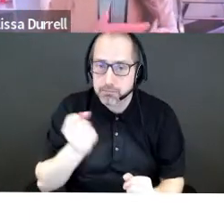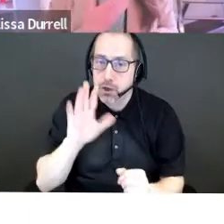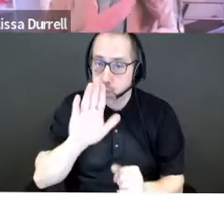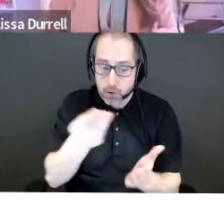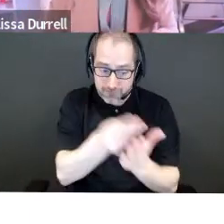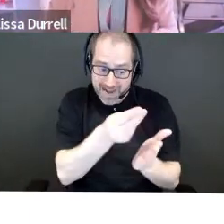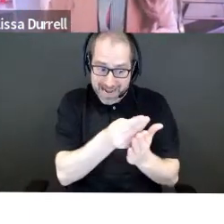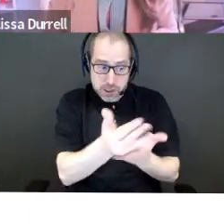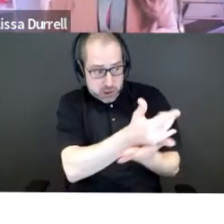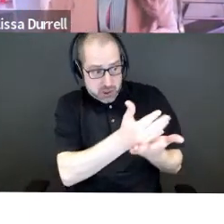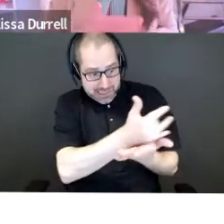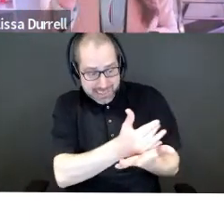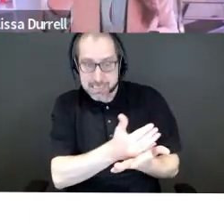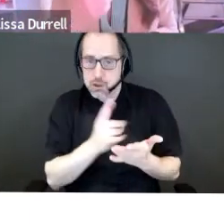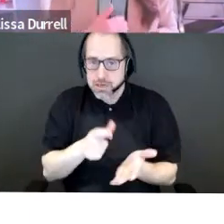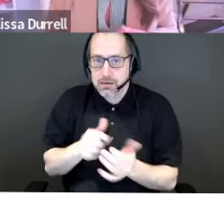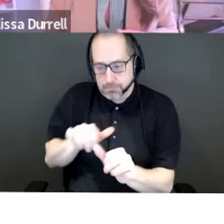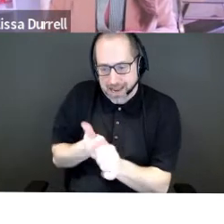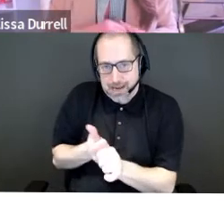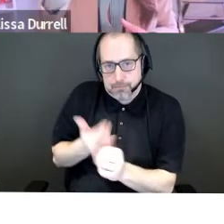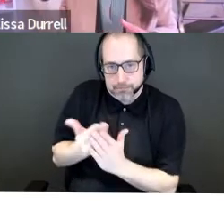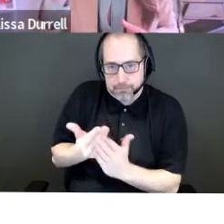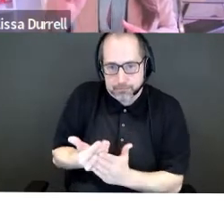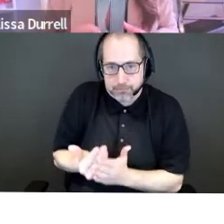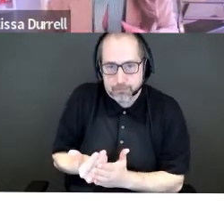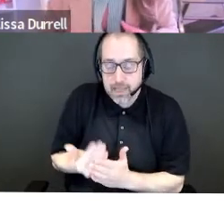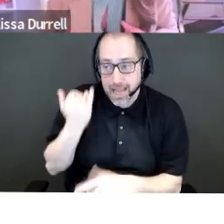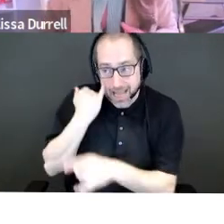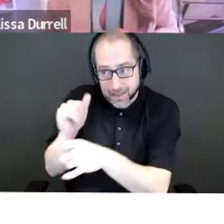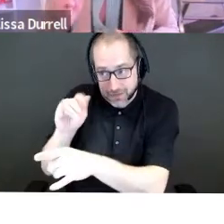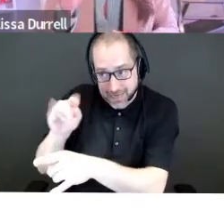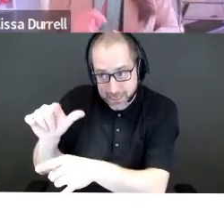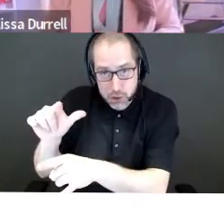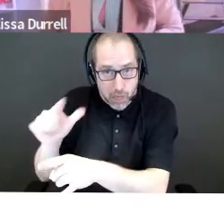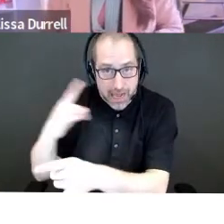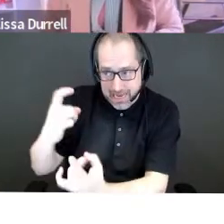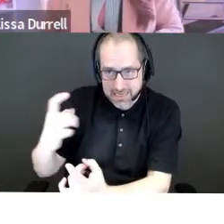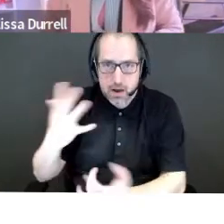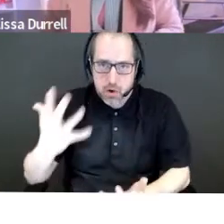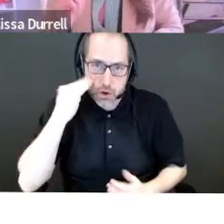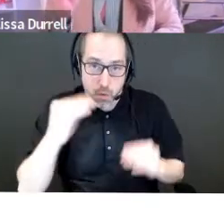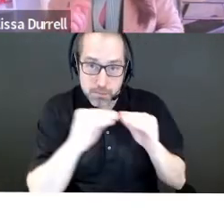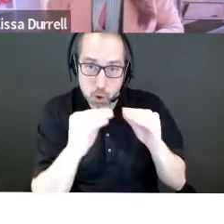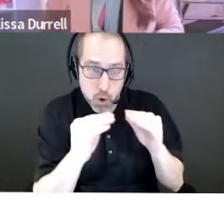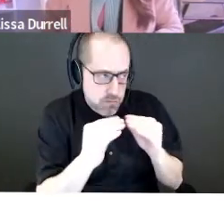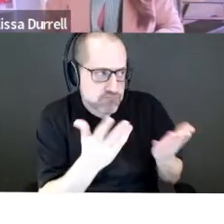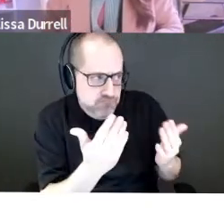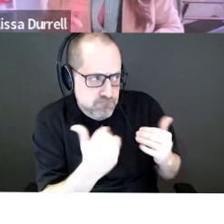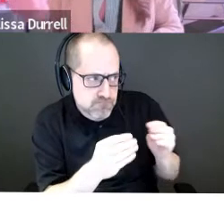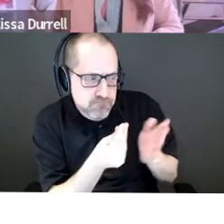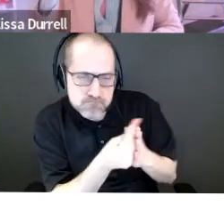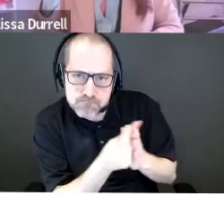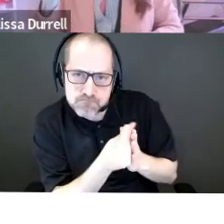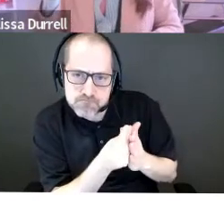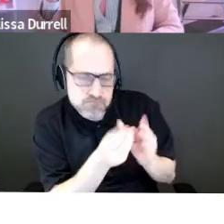financials. And when you get into due diligence, if, if the angel says, I want to know more, you're going to have to open up your books. And if they don't make sense,